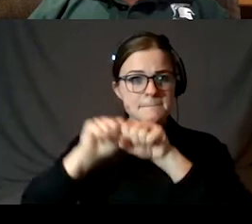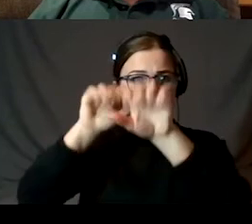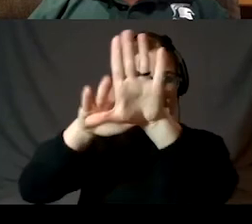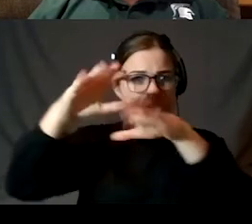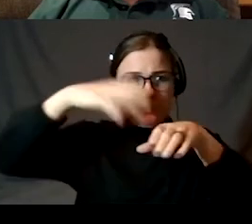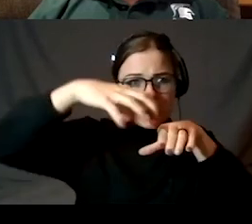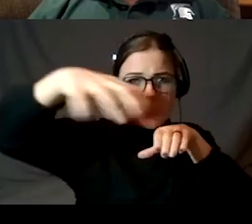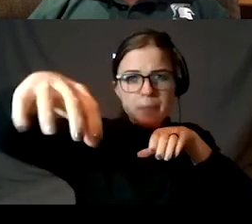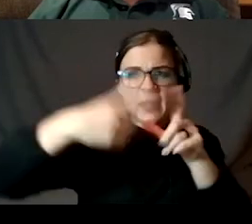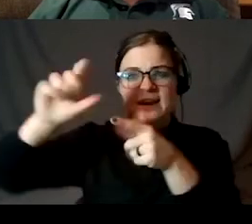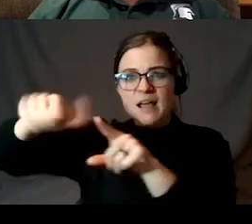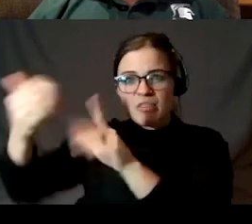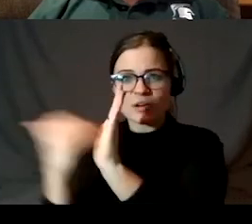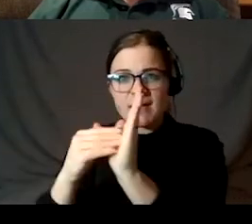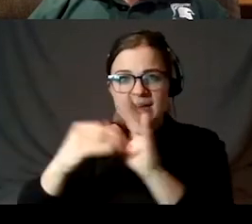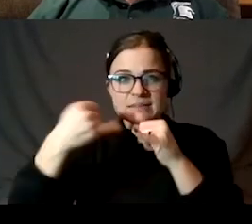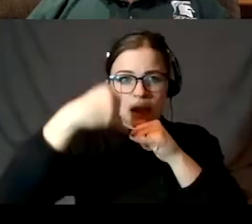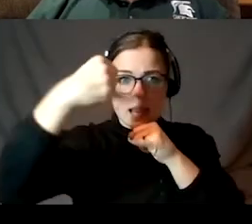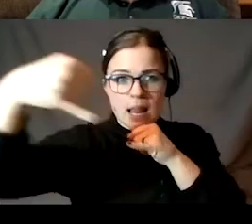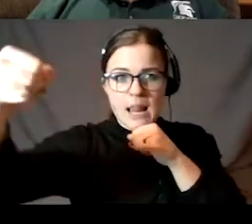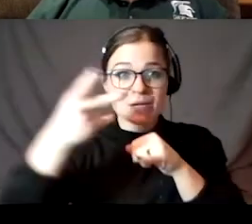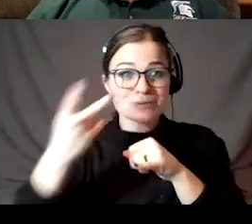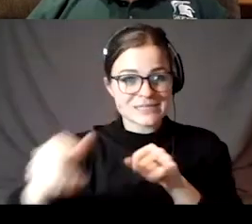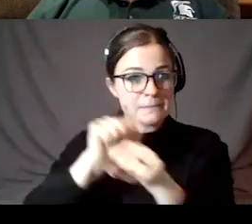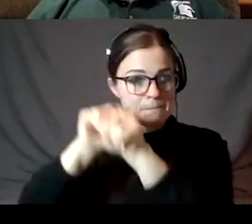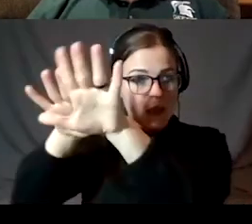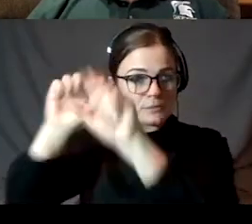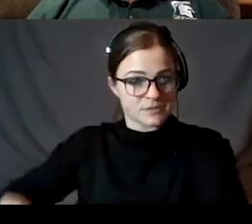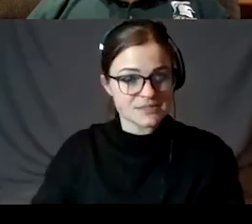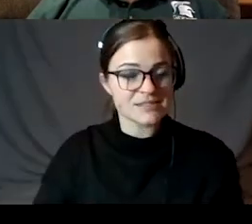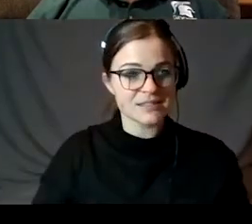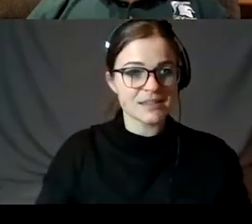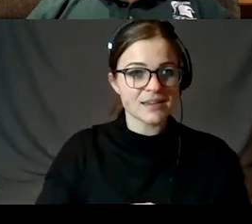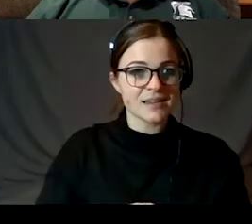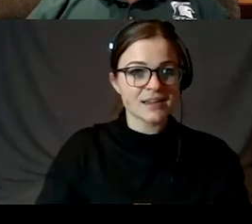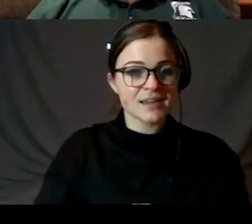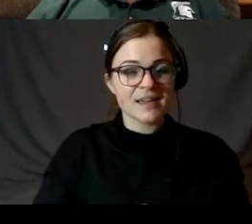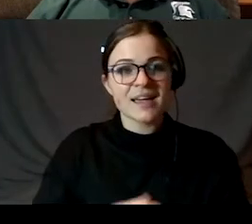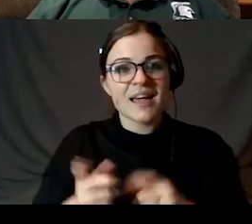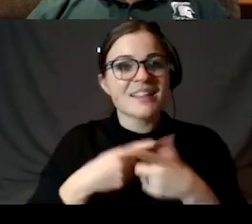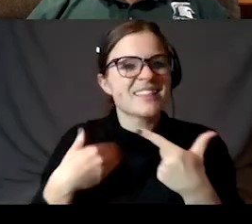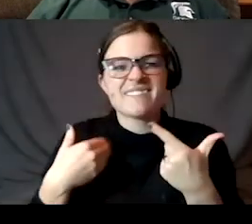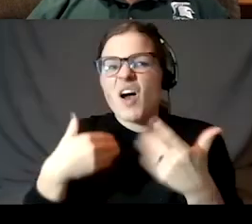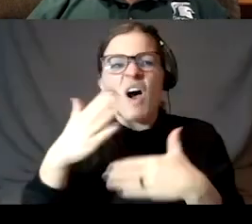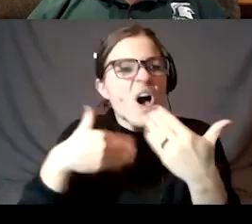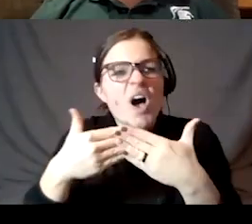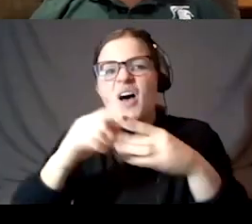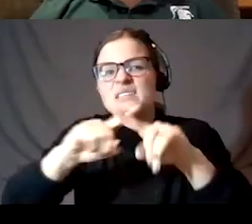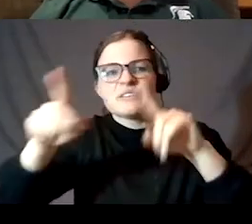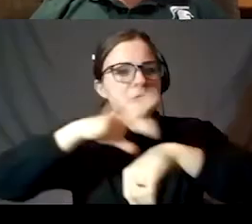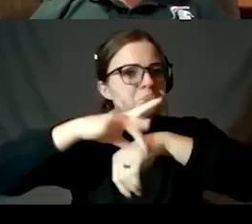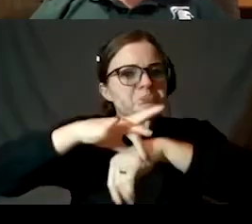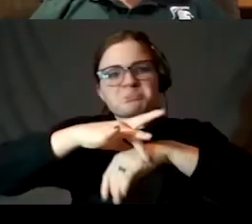And here's another ridge of mountains. And there's another one right there. And they have these, um, all these topographical features, just like